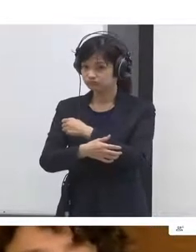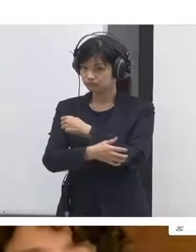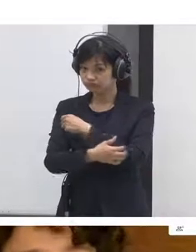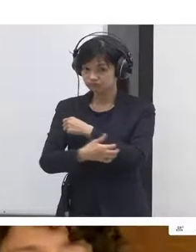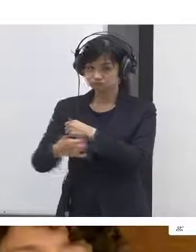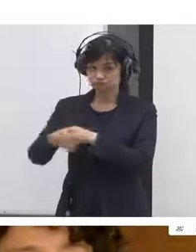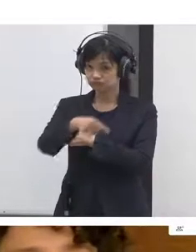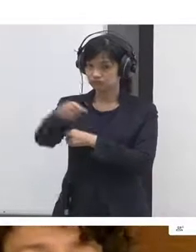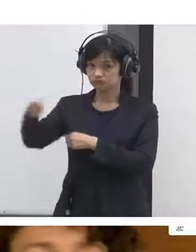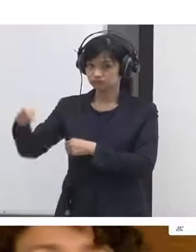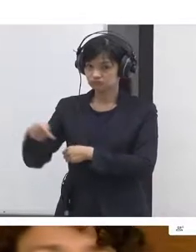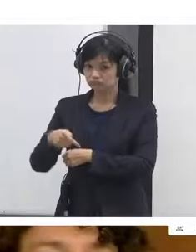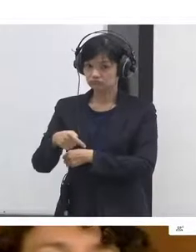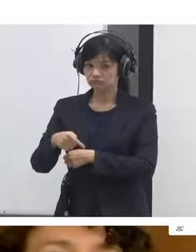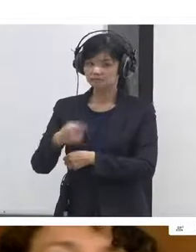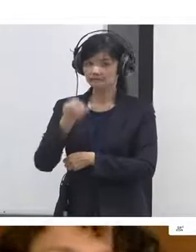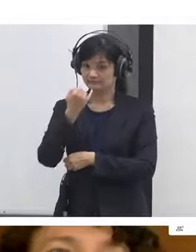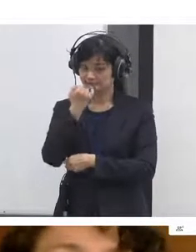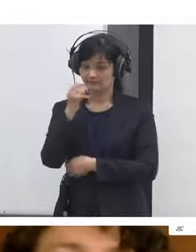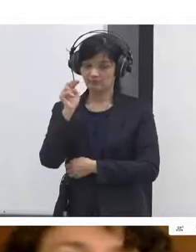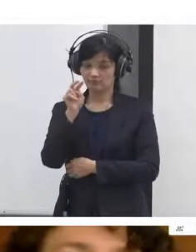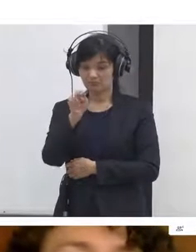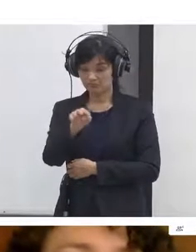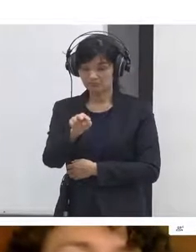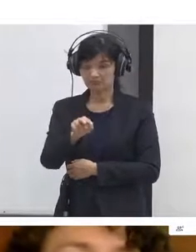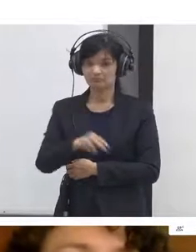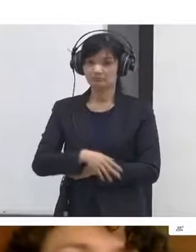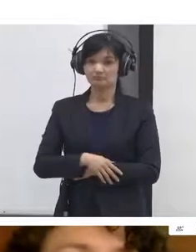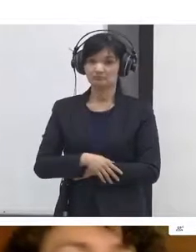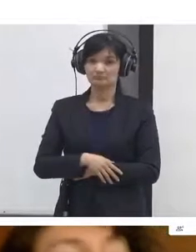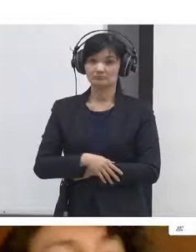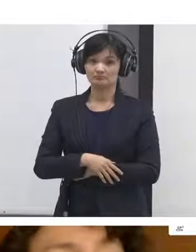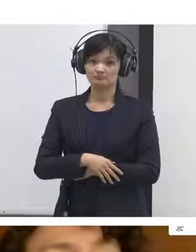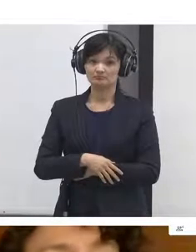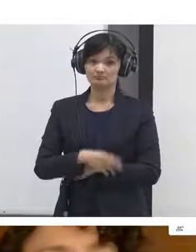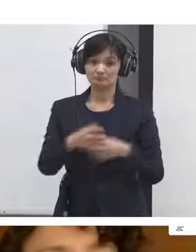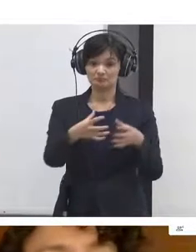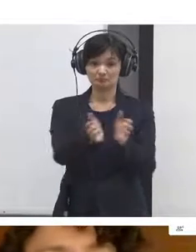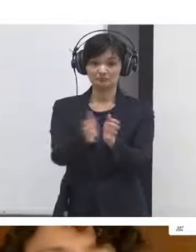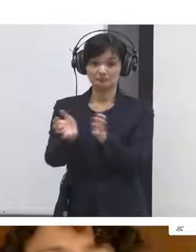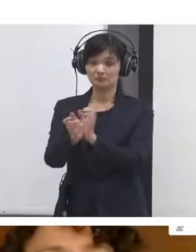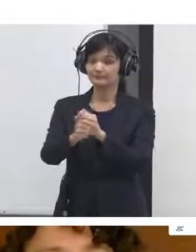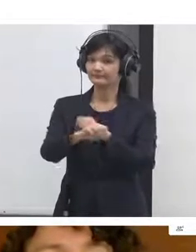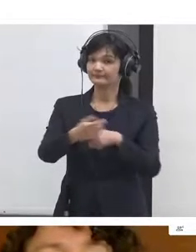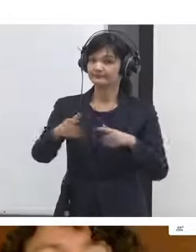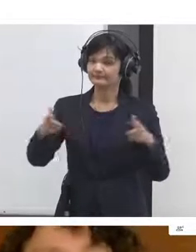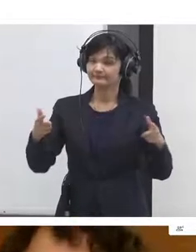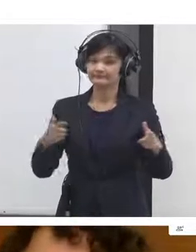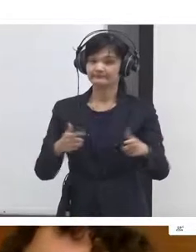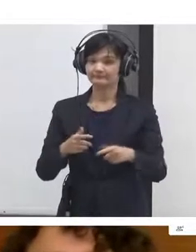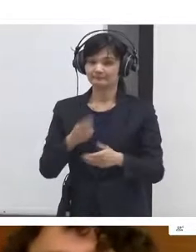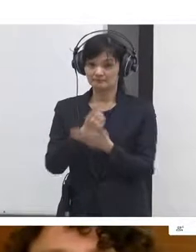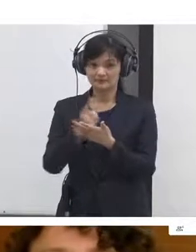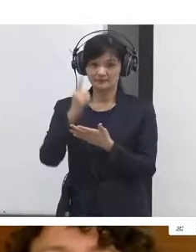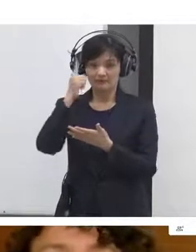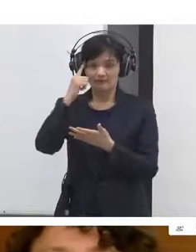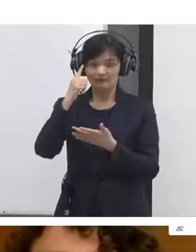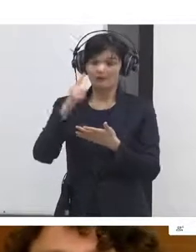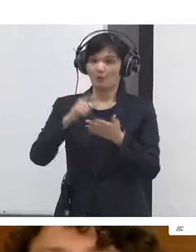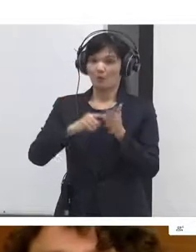across domains and across perspectives and who can help people be in the same conversation all of a sudden it puts them in a central